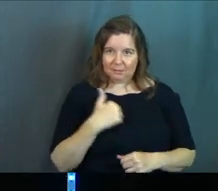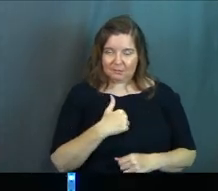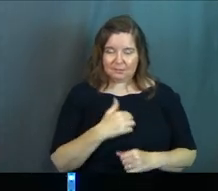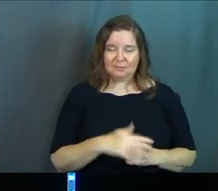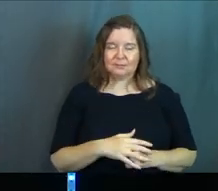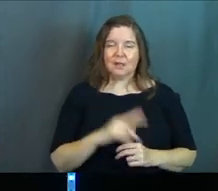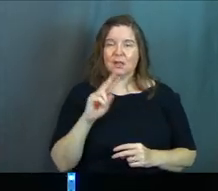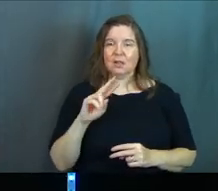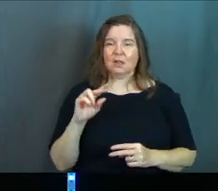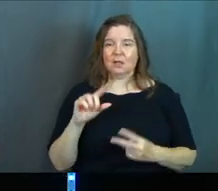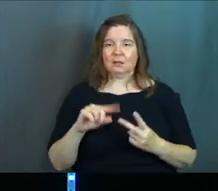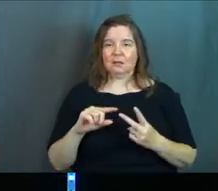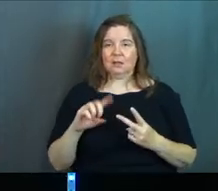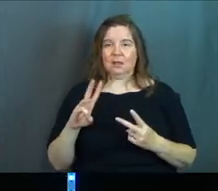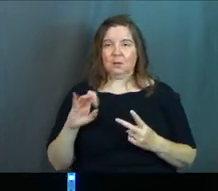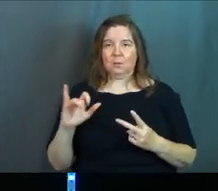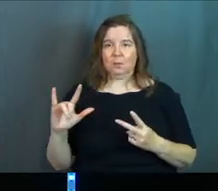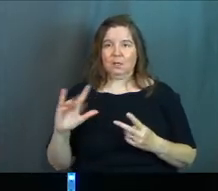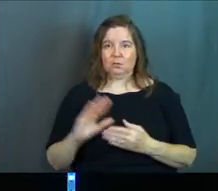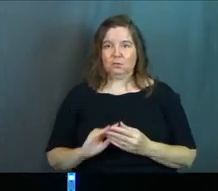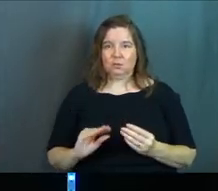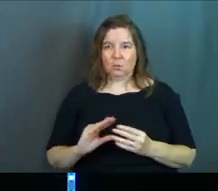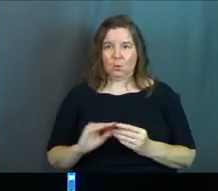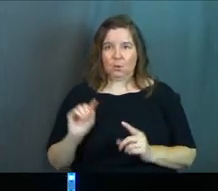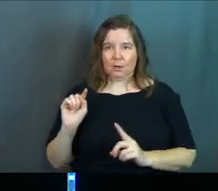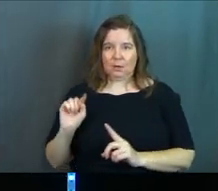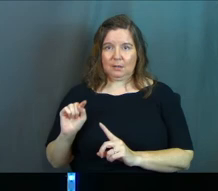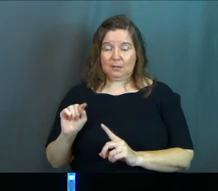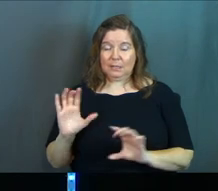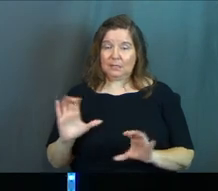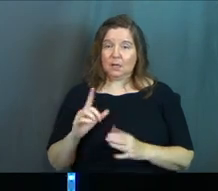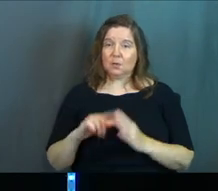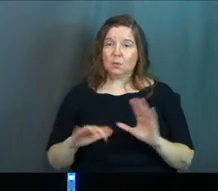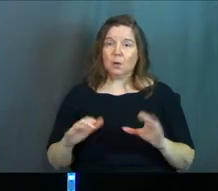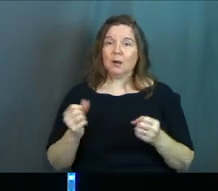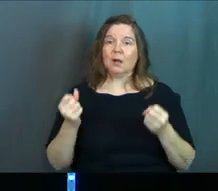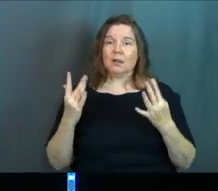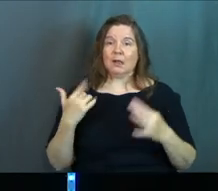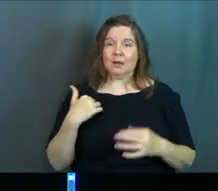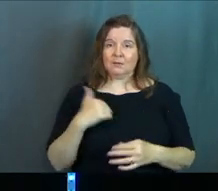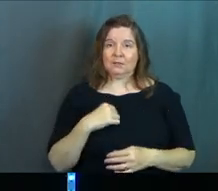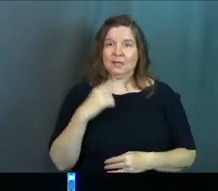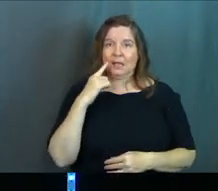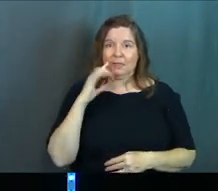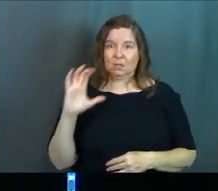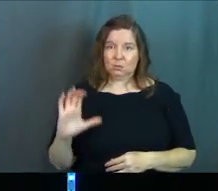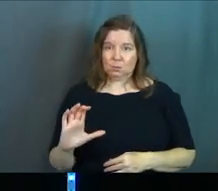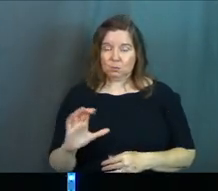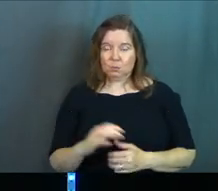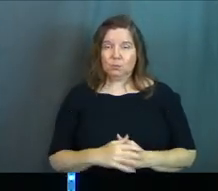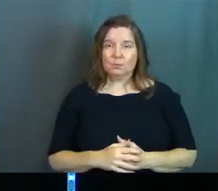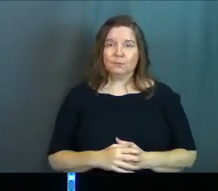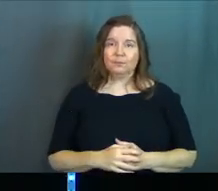Let's look at Will's story for a second. He does what a lot of us, I think, do.